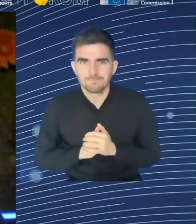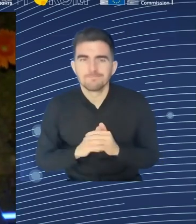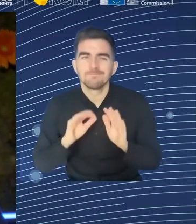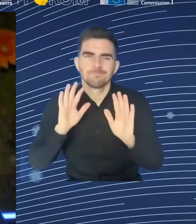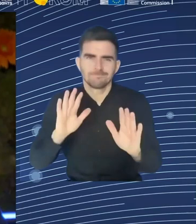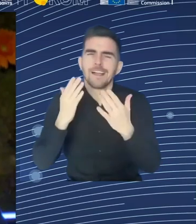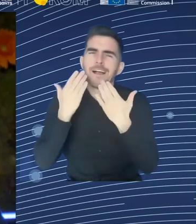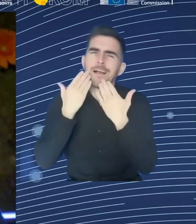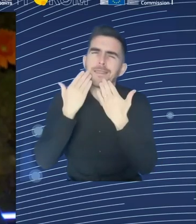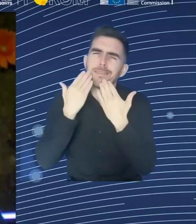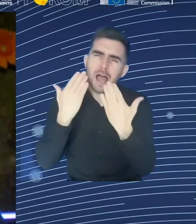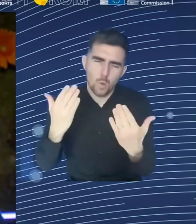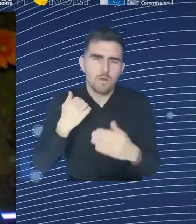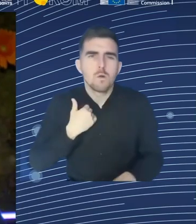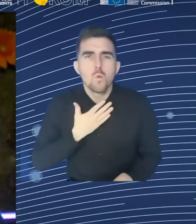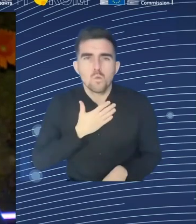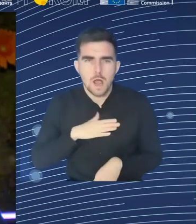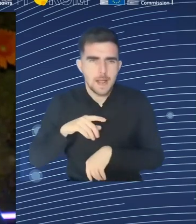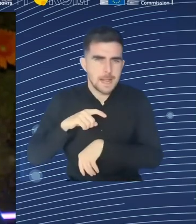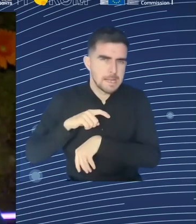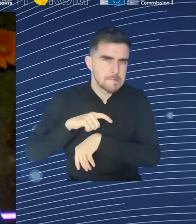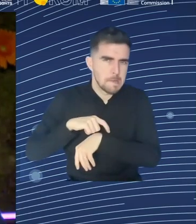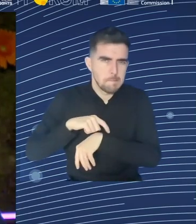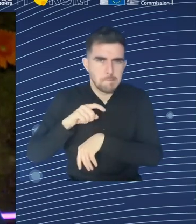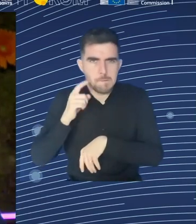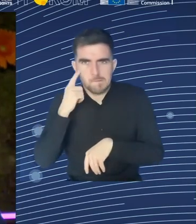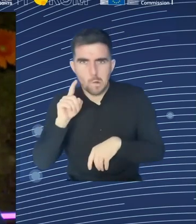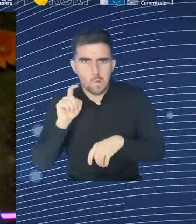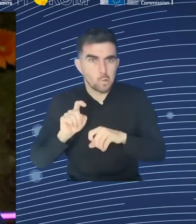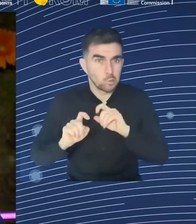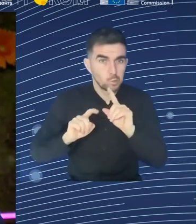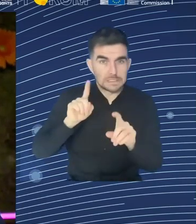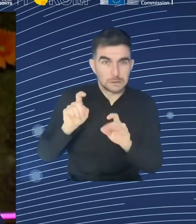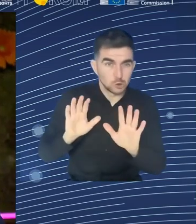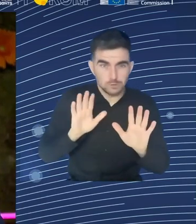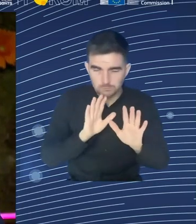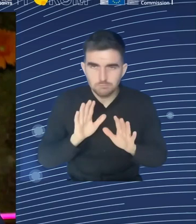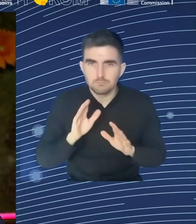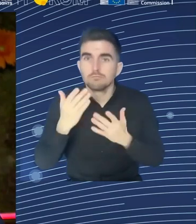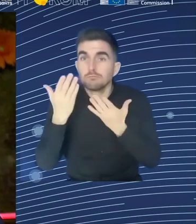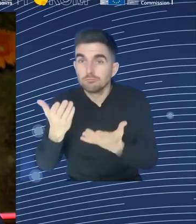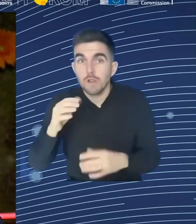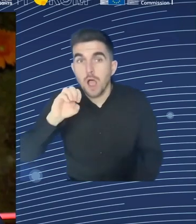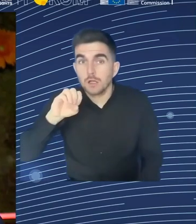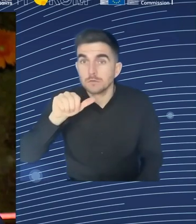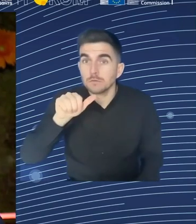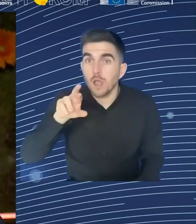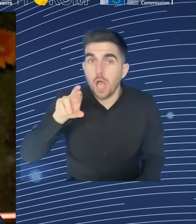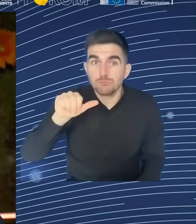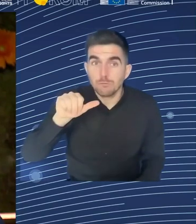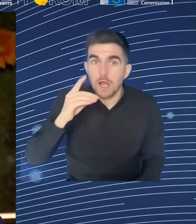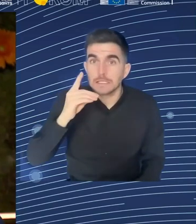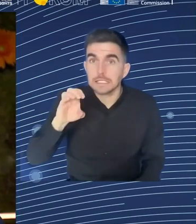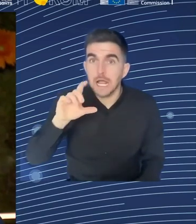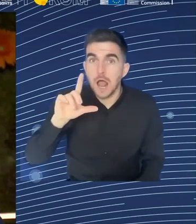it has the translation to English. It is innovation, which means innovate with automation. And that means to go